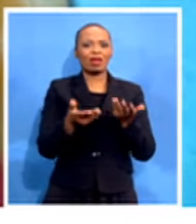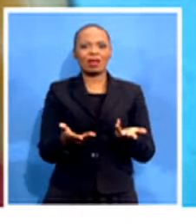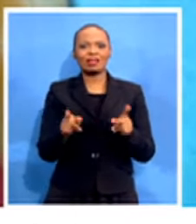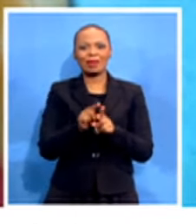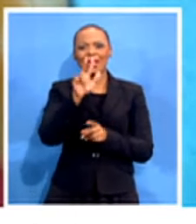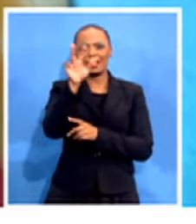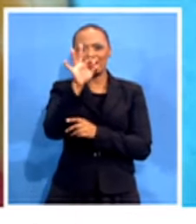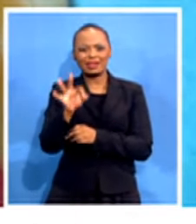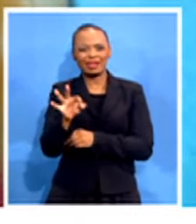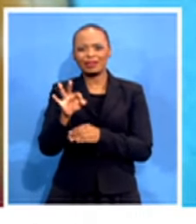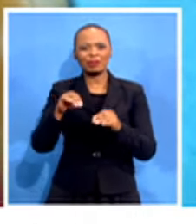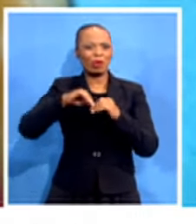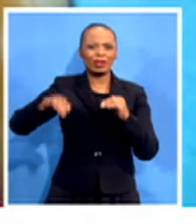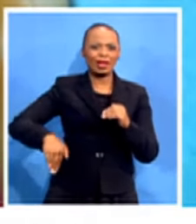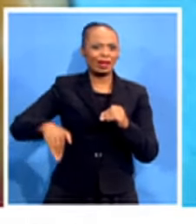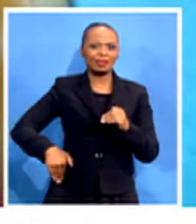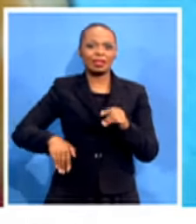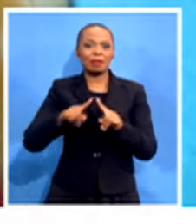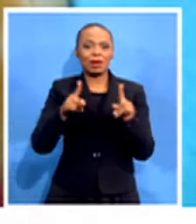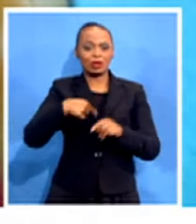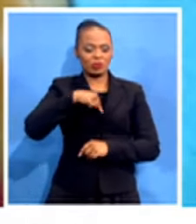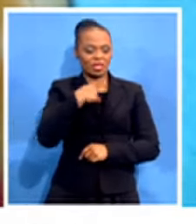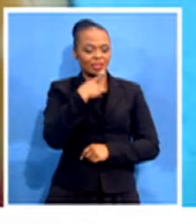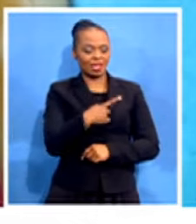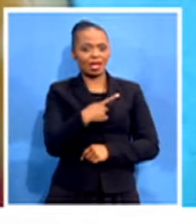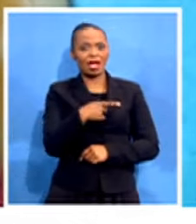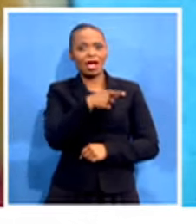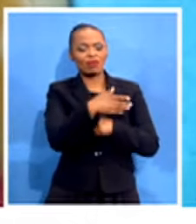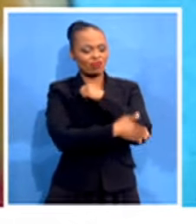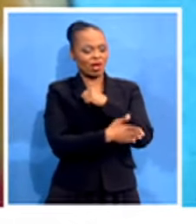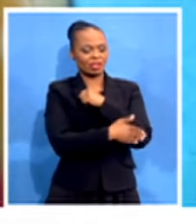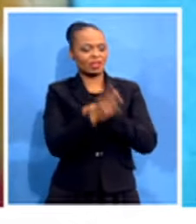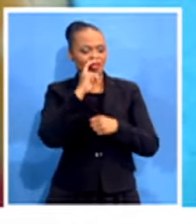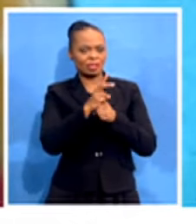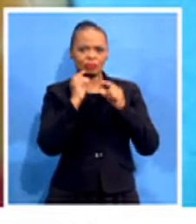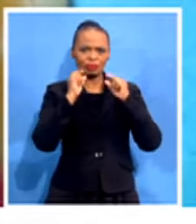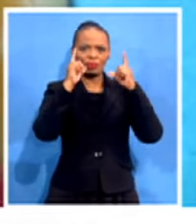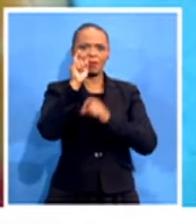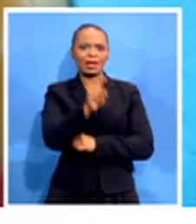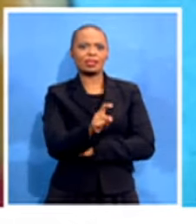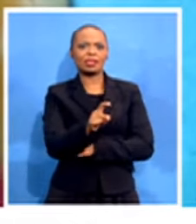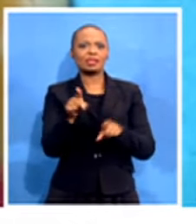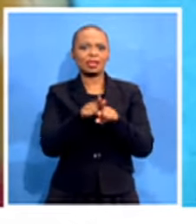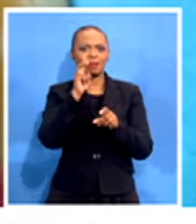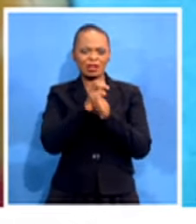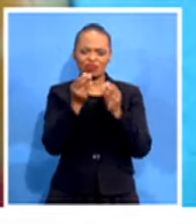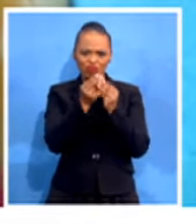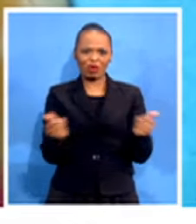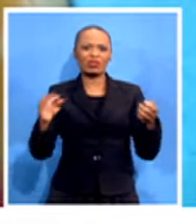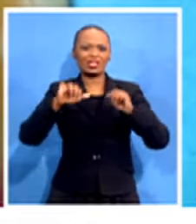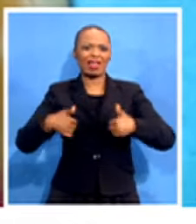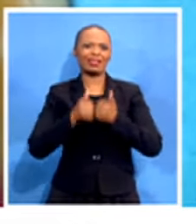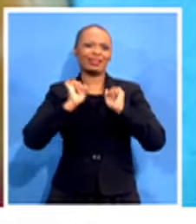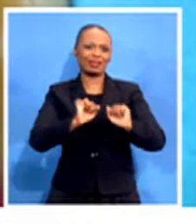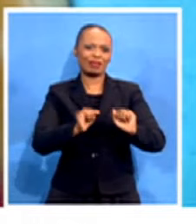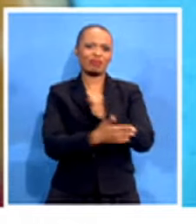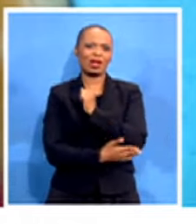8%. But we are saying if our country is to be resilient, those are the things that might be prioritized and addressed. If not, we are